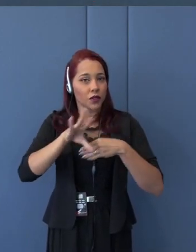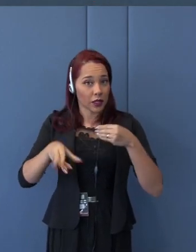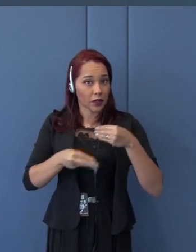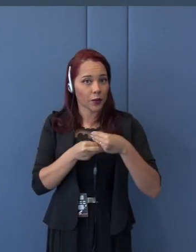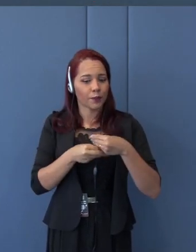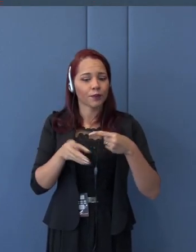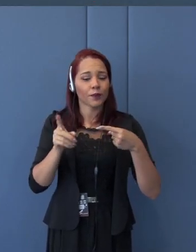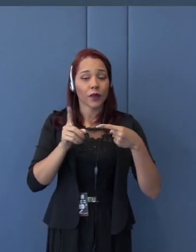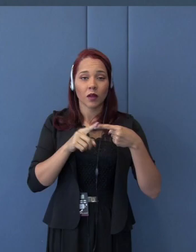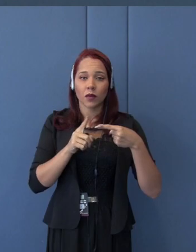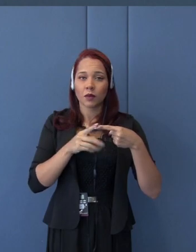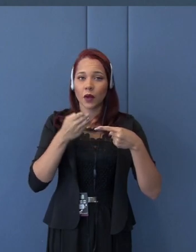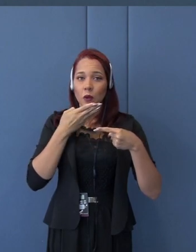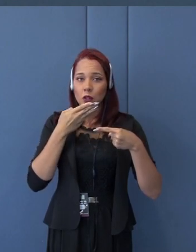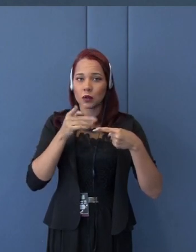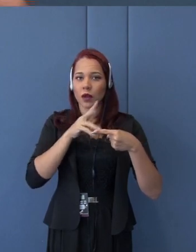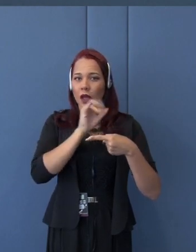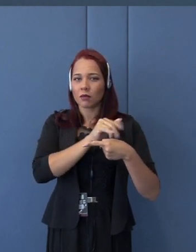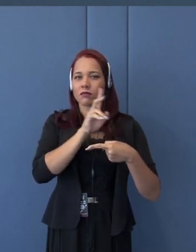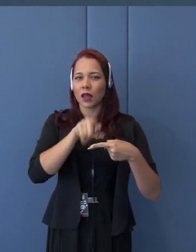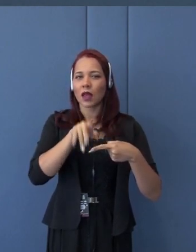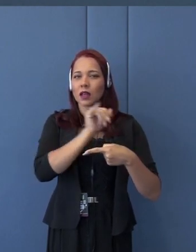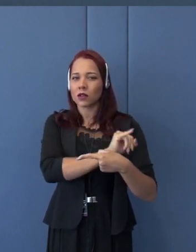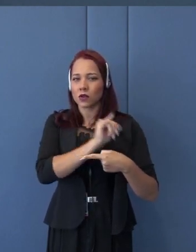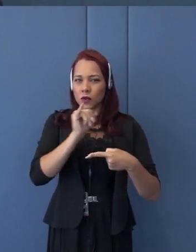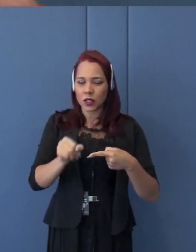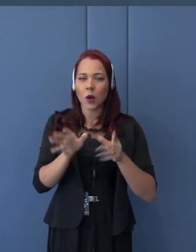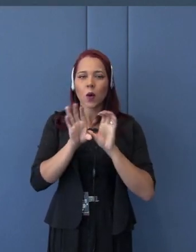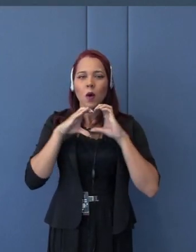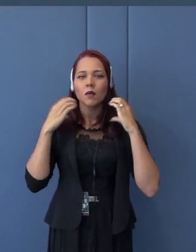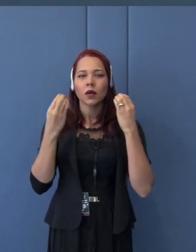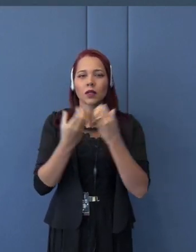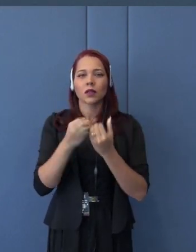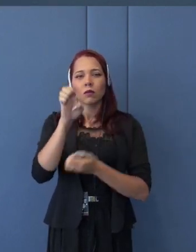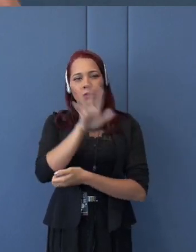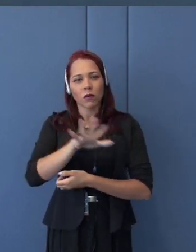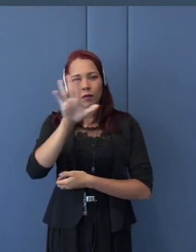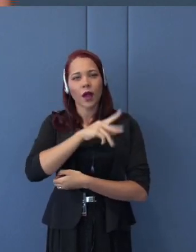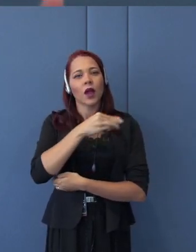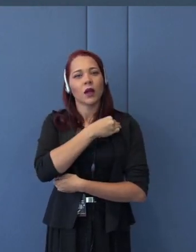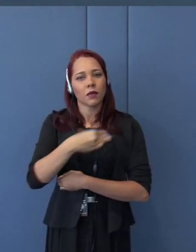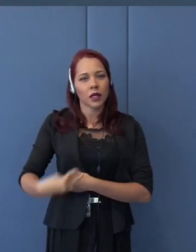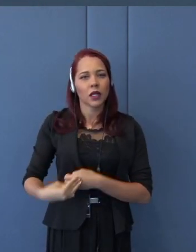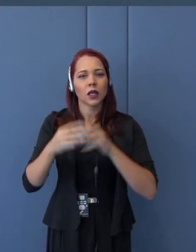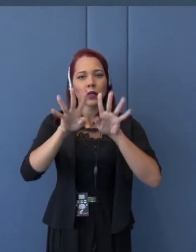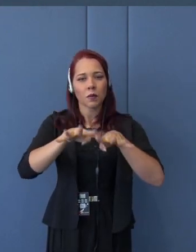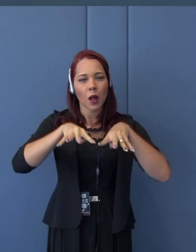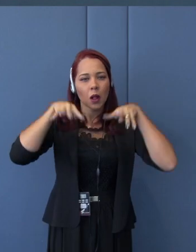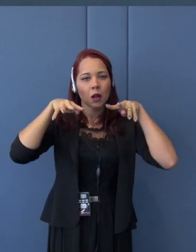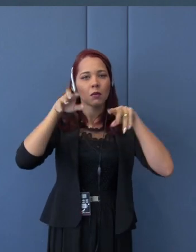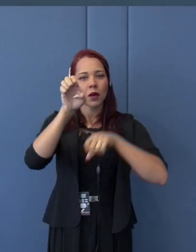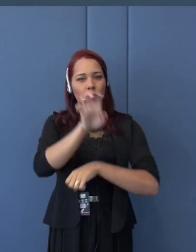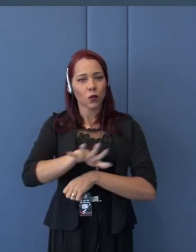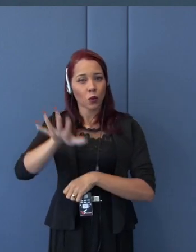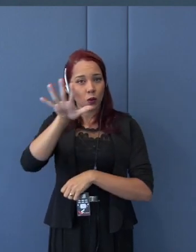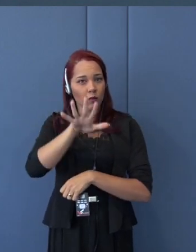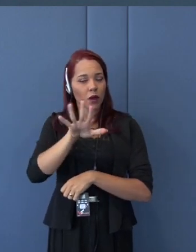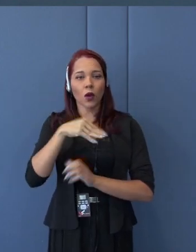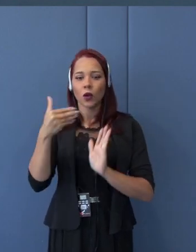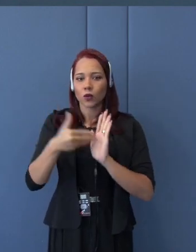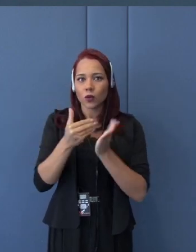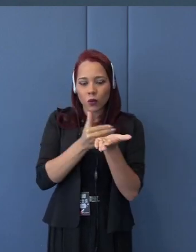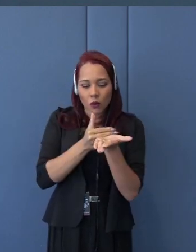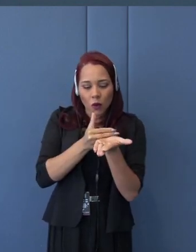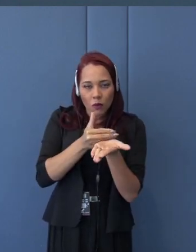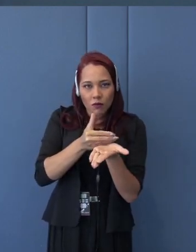They set up European Commission, Council of Ministers, European Parliament, and they started on the basis of Treaty